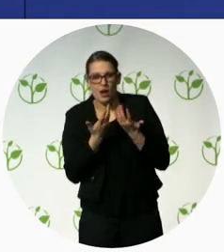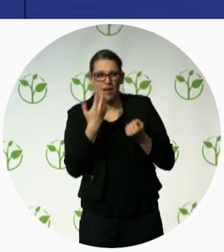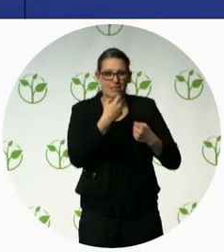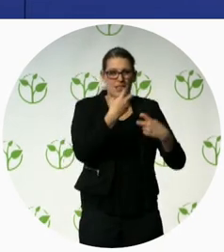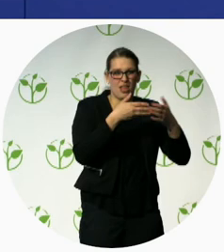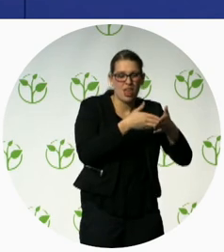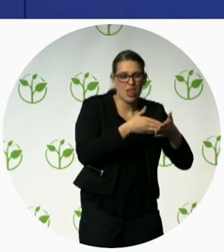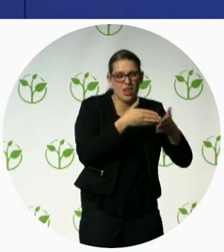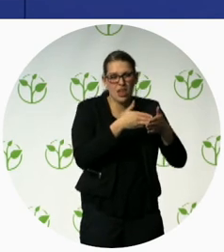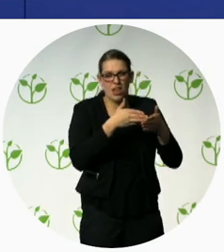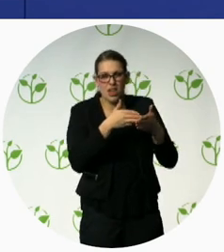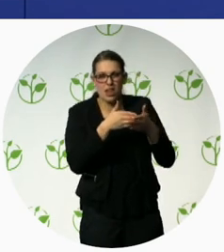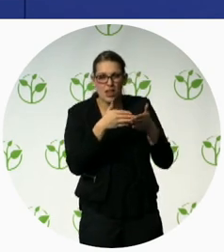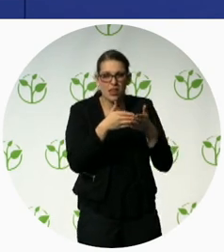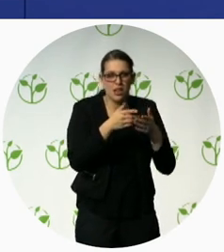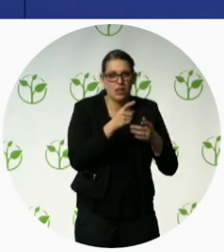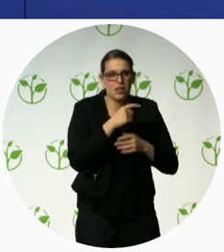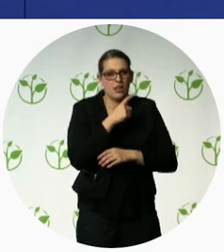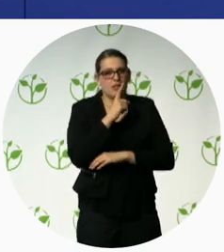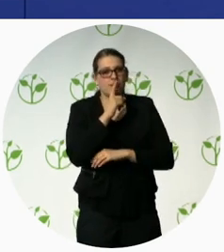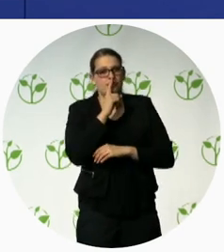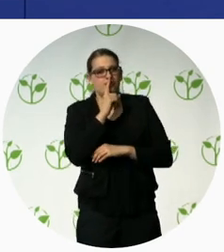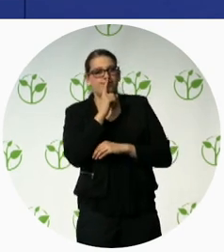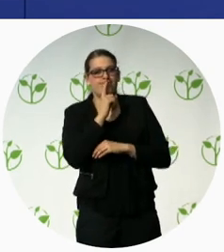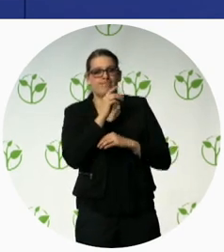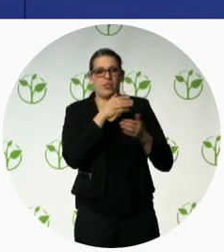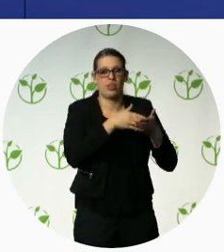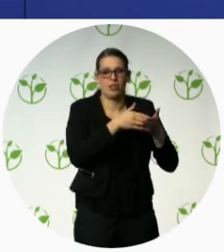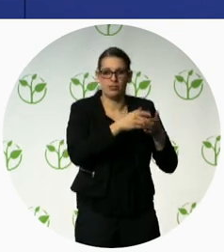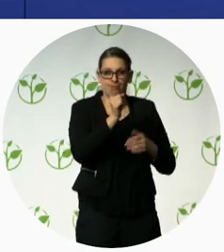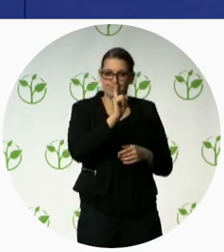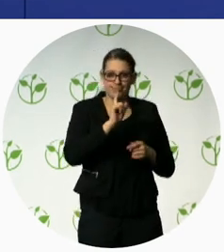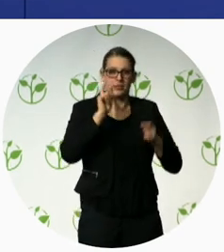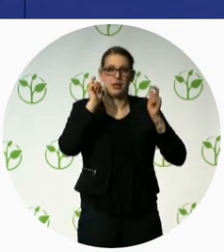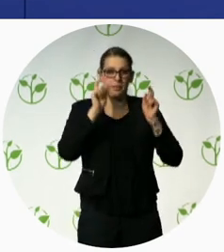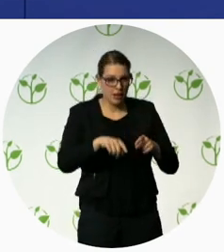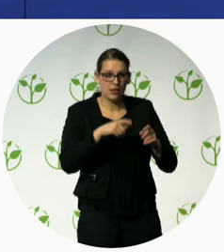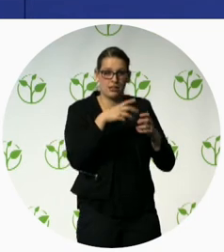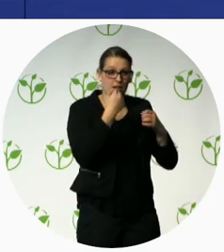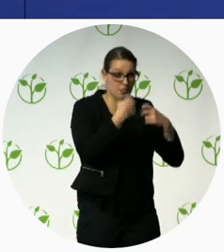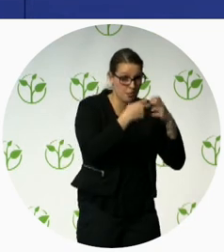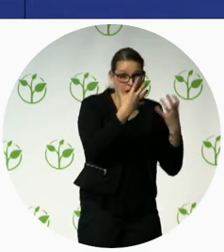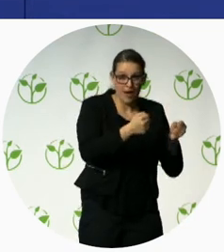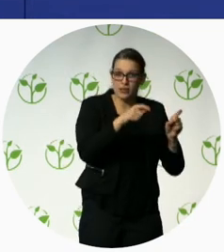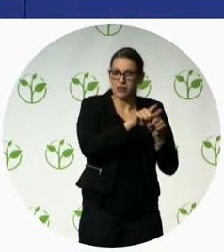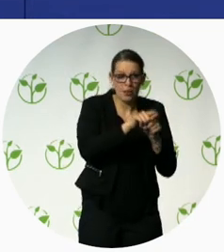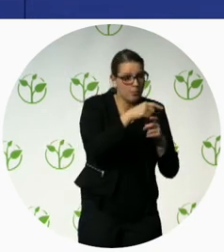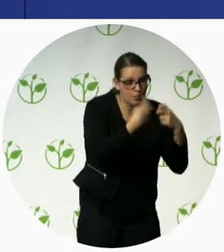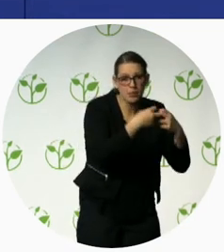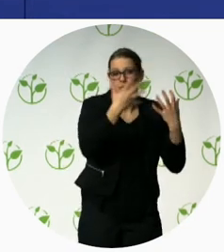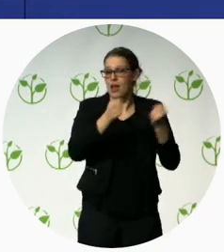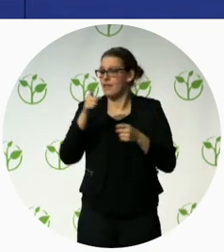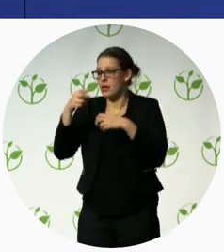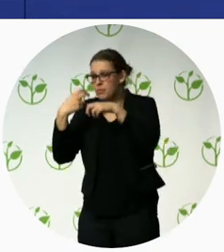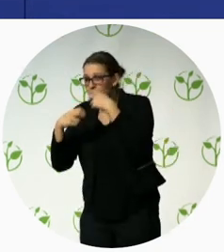Everybody has problems. It's not like people in Austria don't have a problem and people in Germany don't have a problem. They all have their problems. And